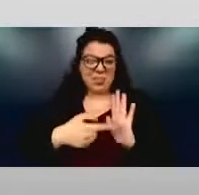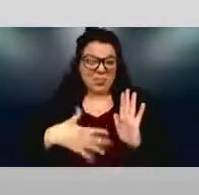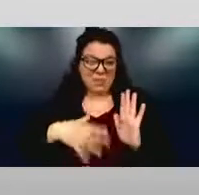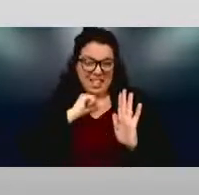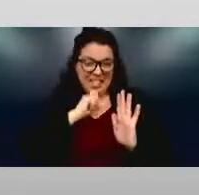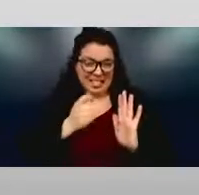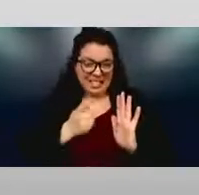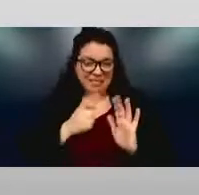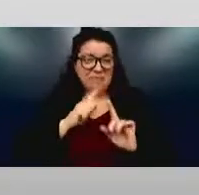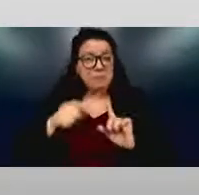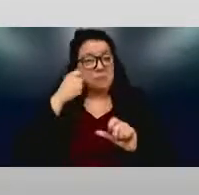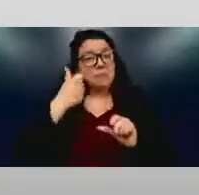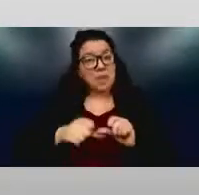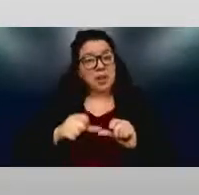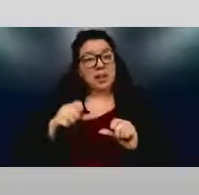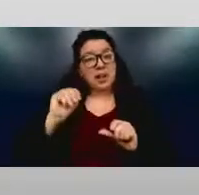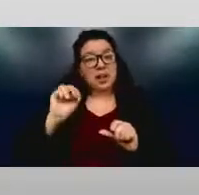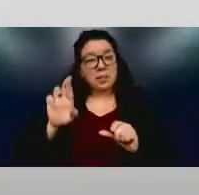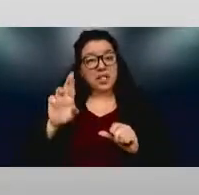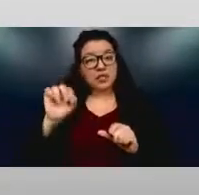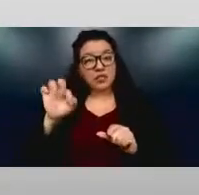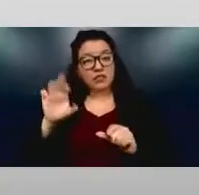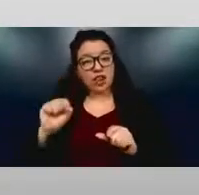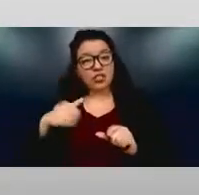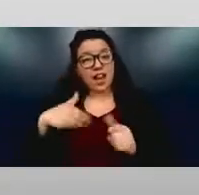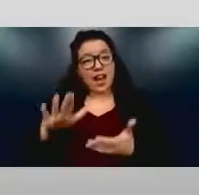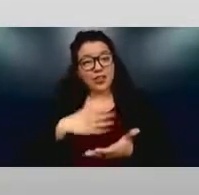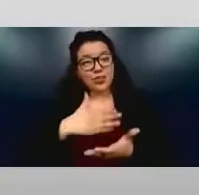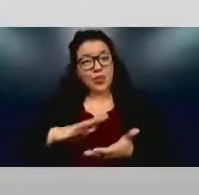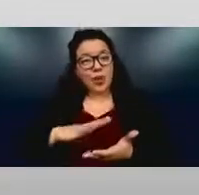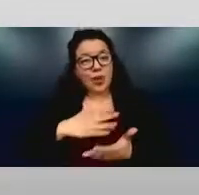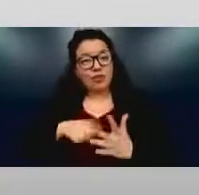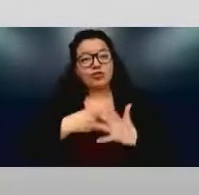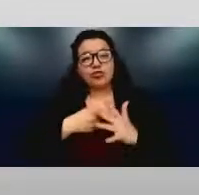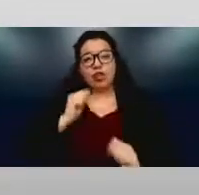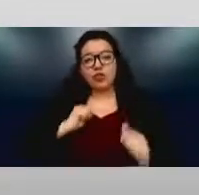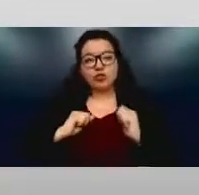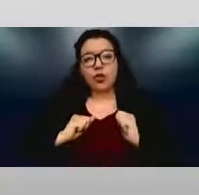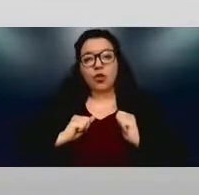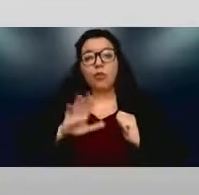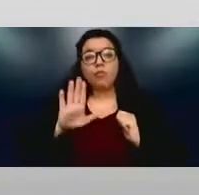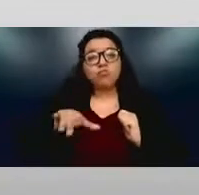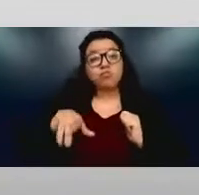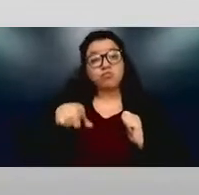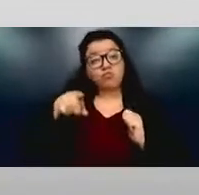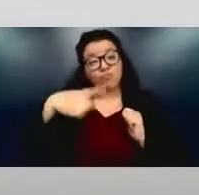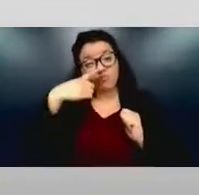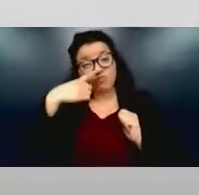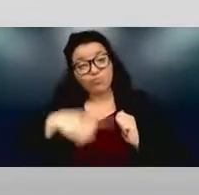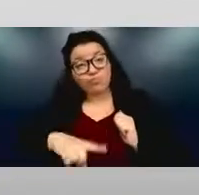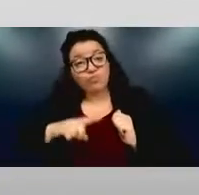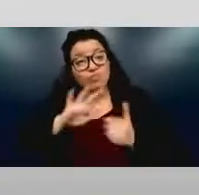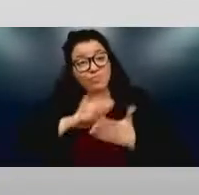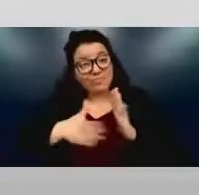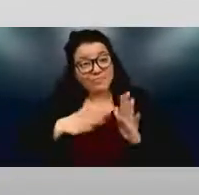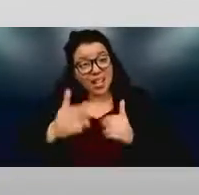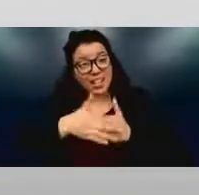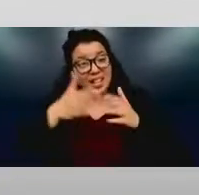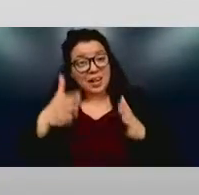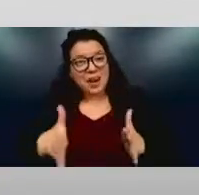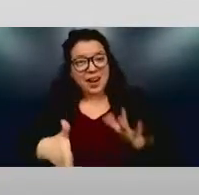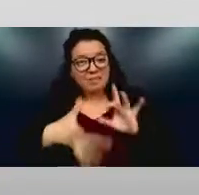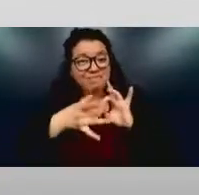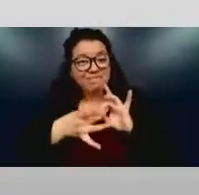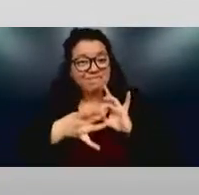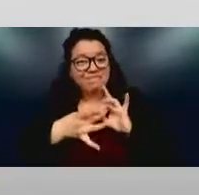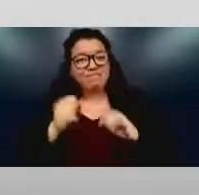had a song at the beginning of the show was talking about, you know, won't you be my neighbor? And so I framed this conversation around the fact